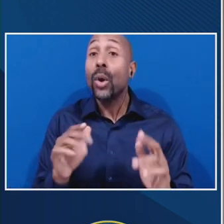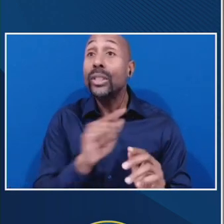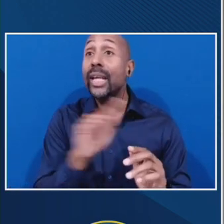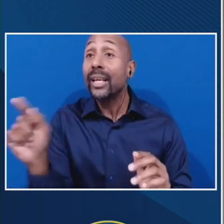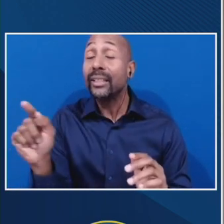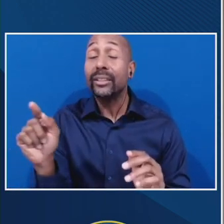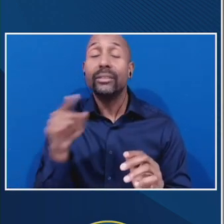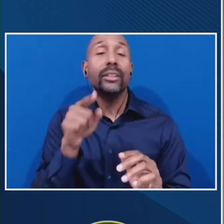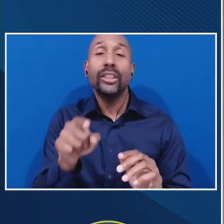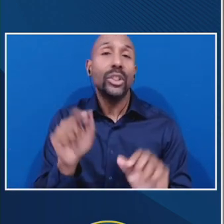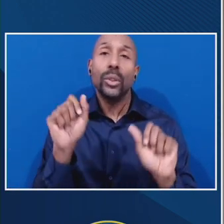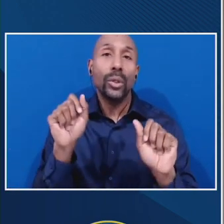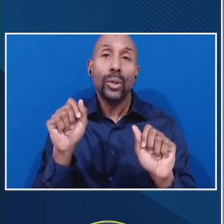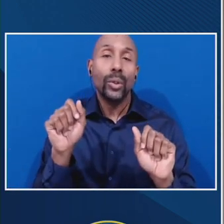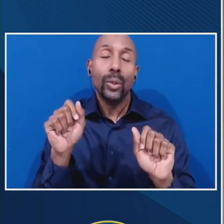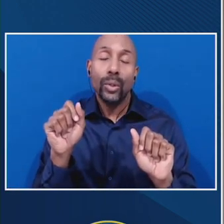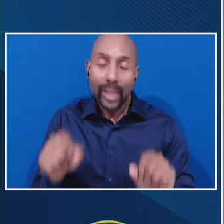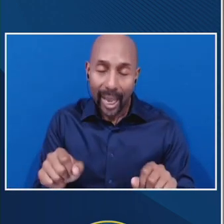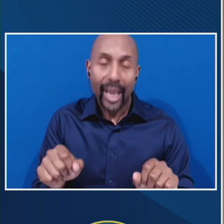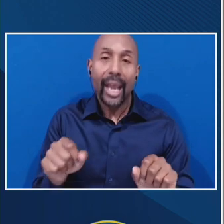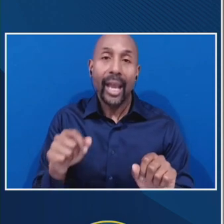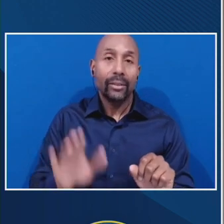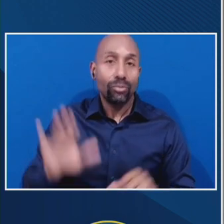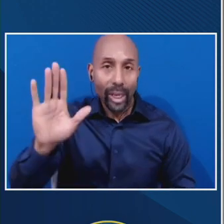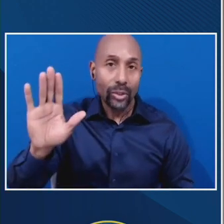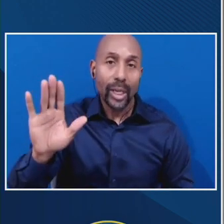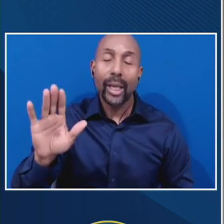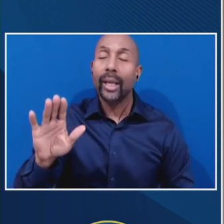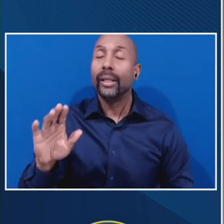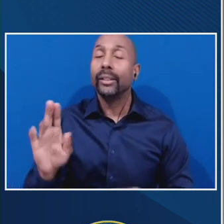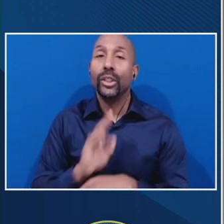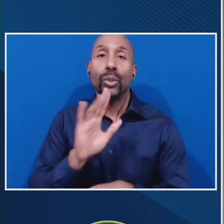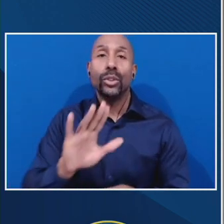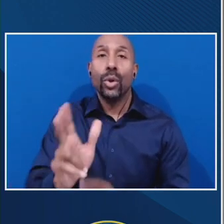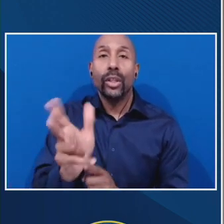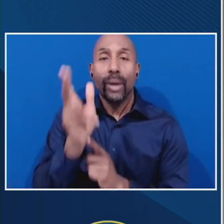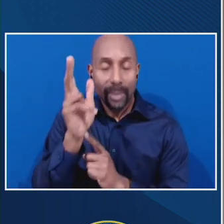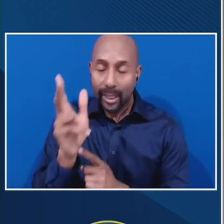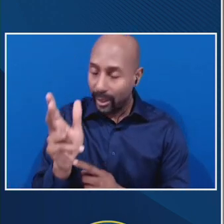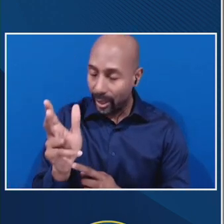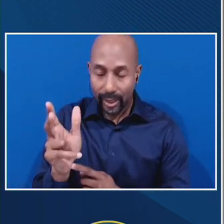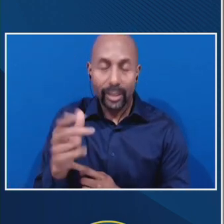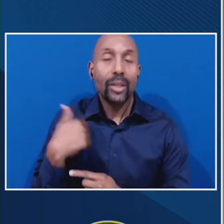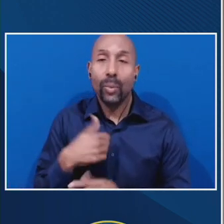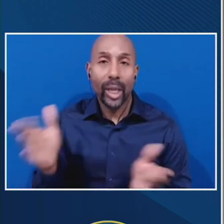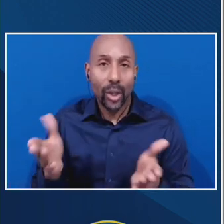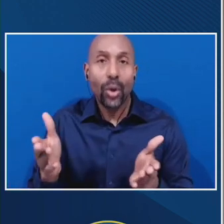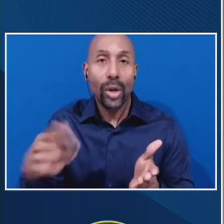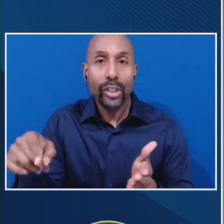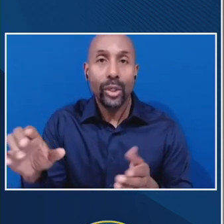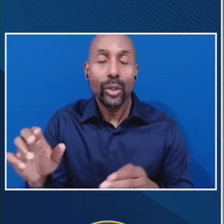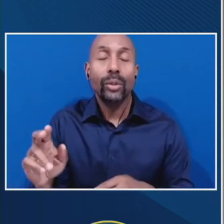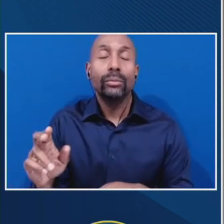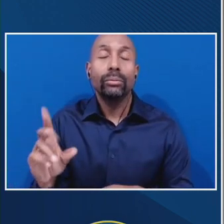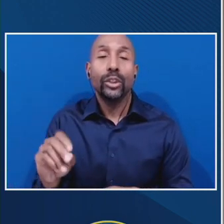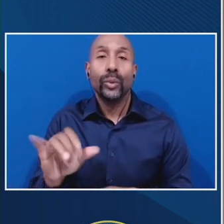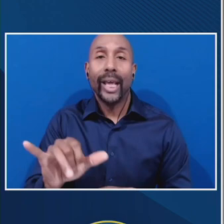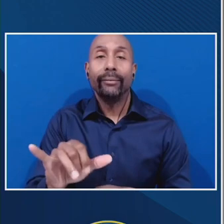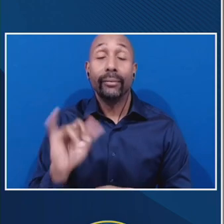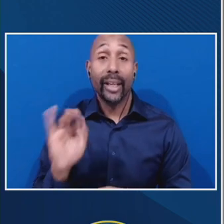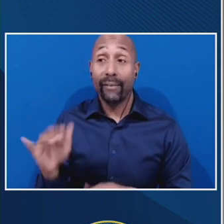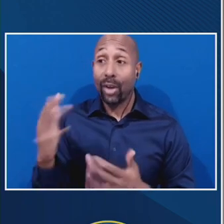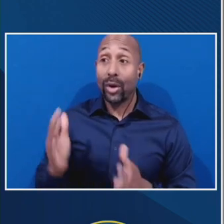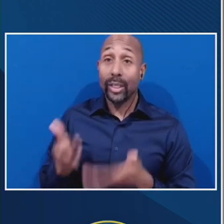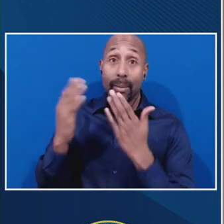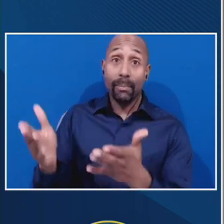welcome and encouraged to raise your hand, use your three minutes. If you've already submitted a proposal regarding